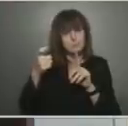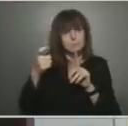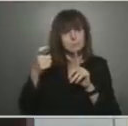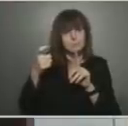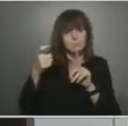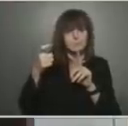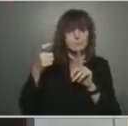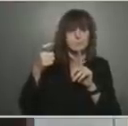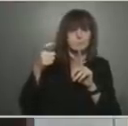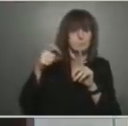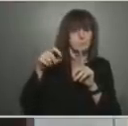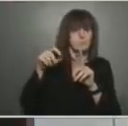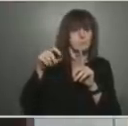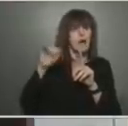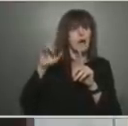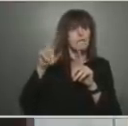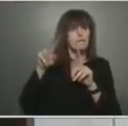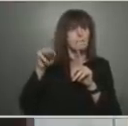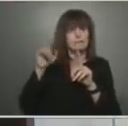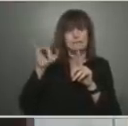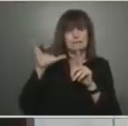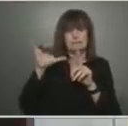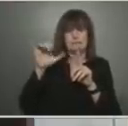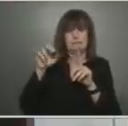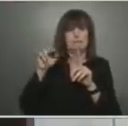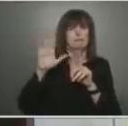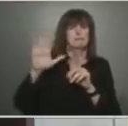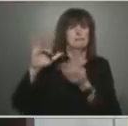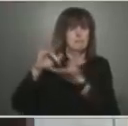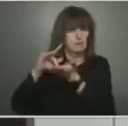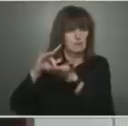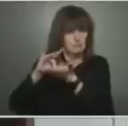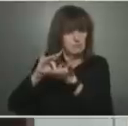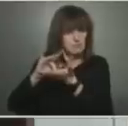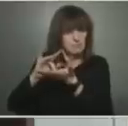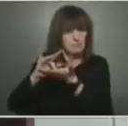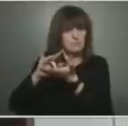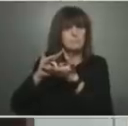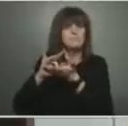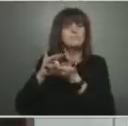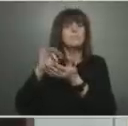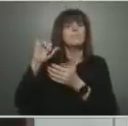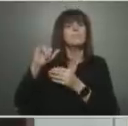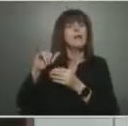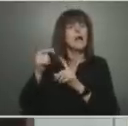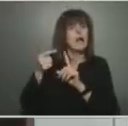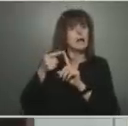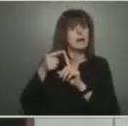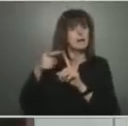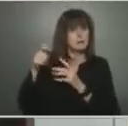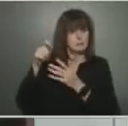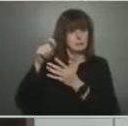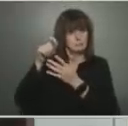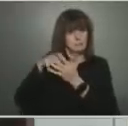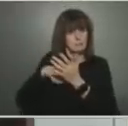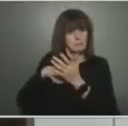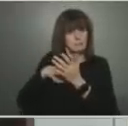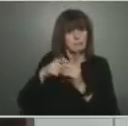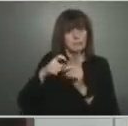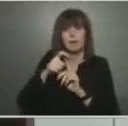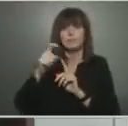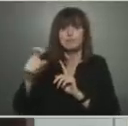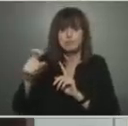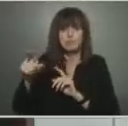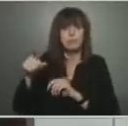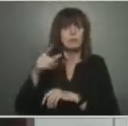over, you know, or really what the point is of license restrictions if there